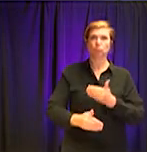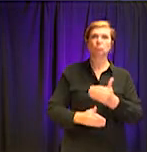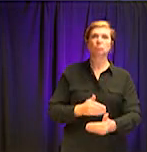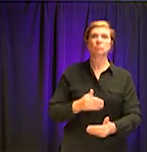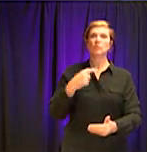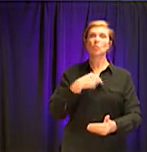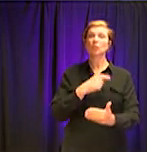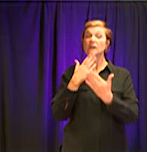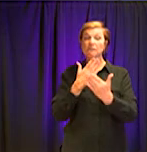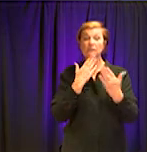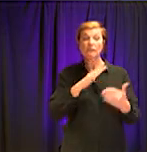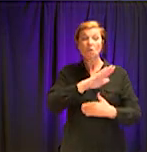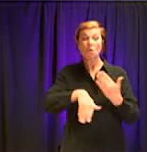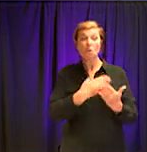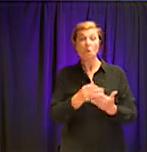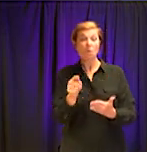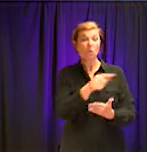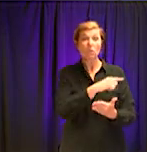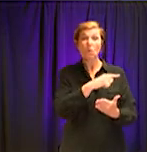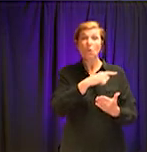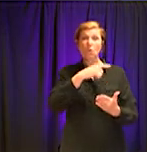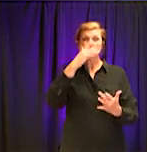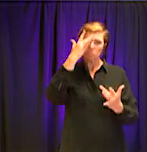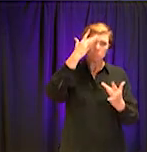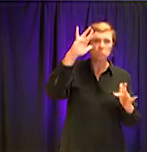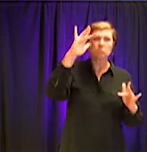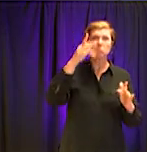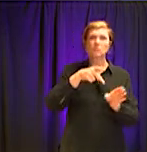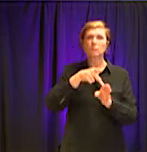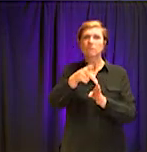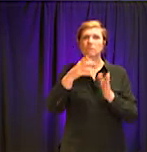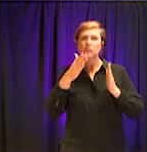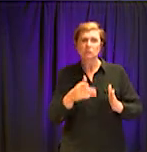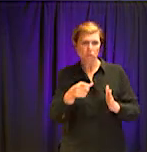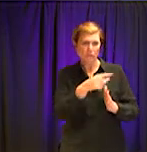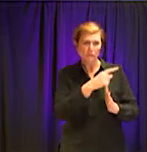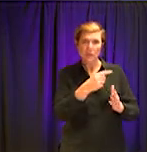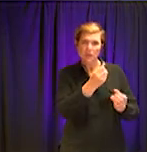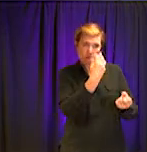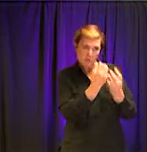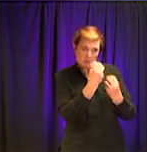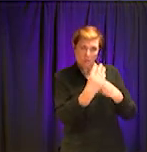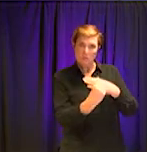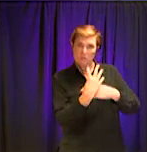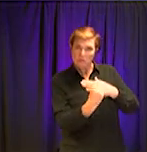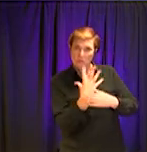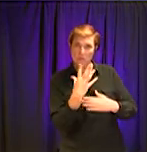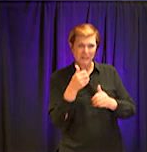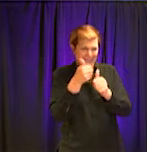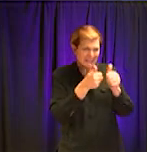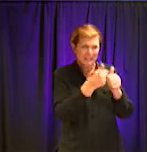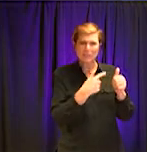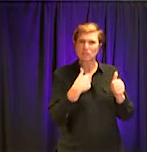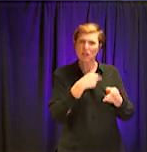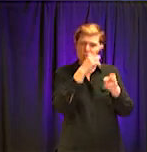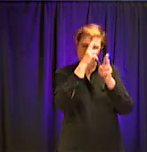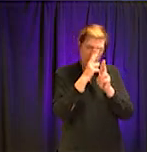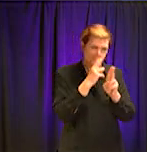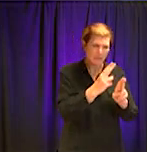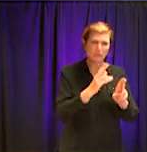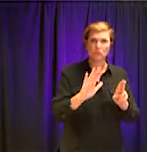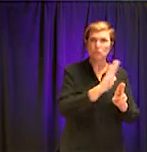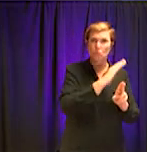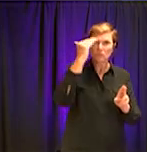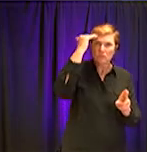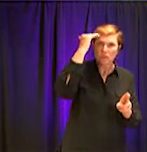professionals who have been guiding us through this process. I have tremendous respect for your individual and collective knowledge and